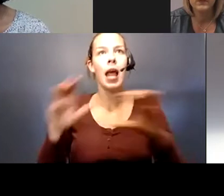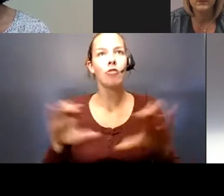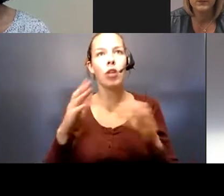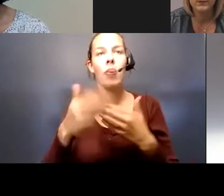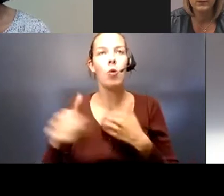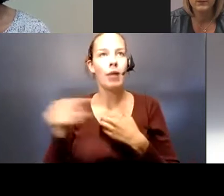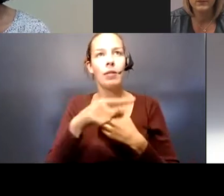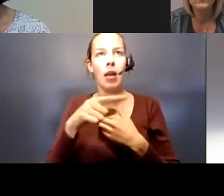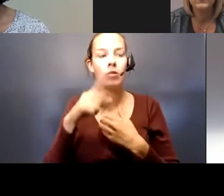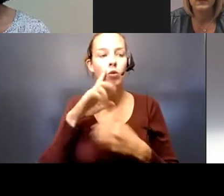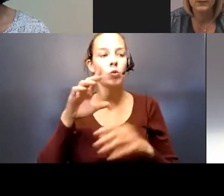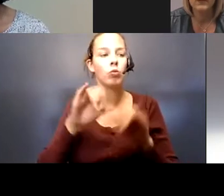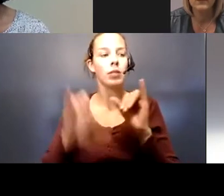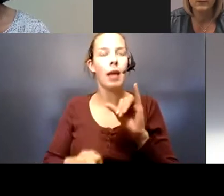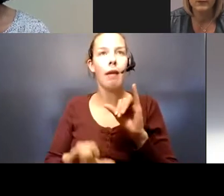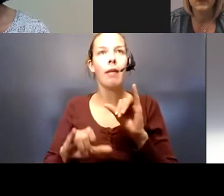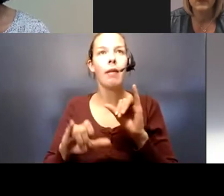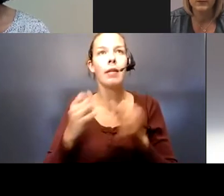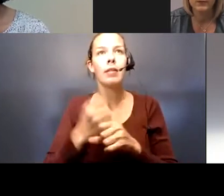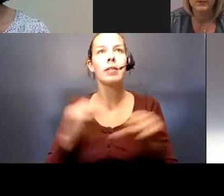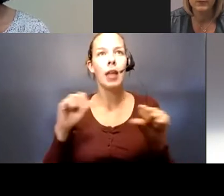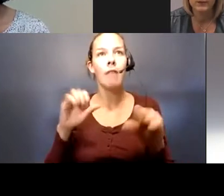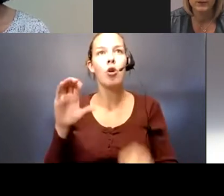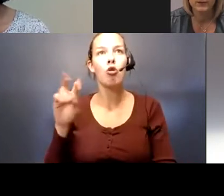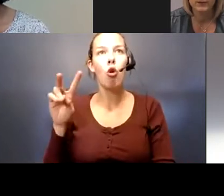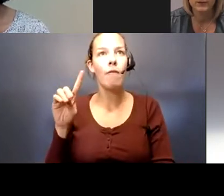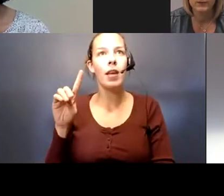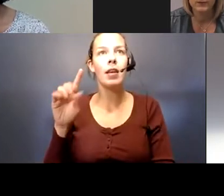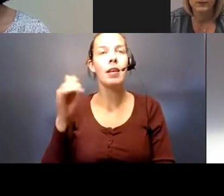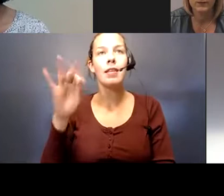in order to stay safe from the COVID-19 pandemic.